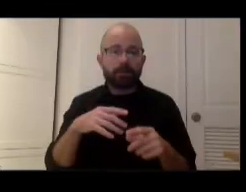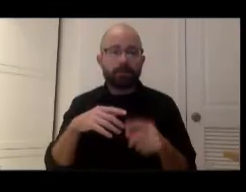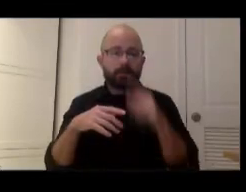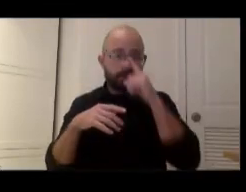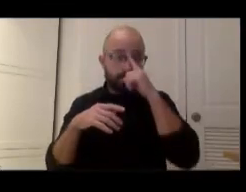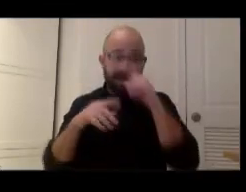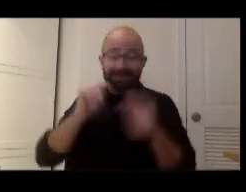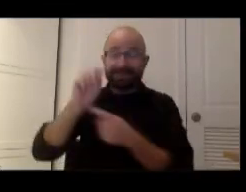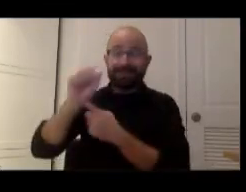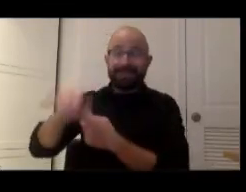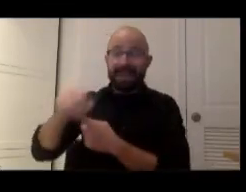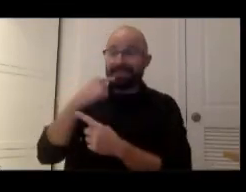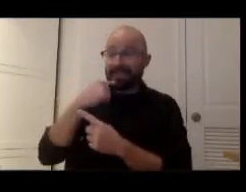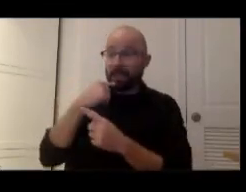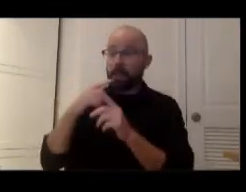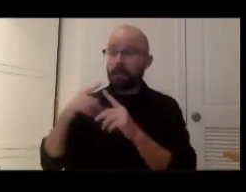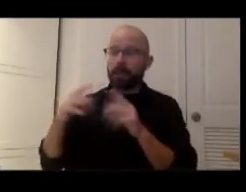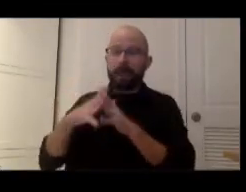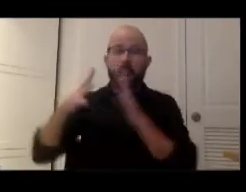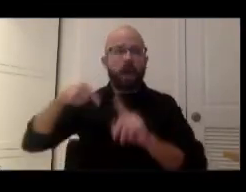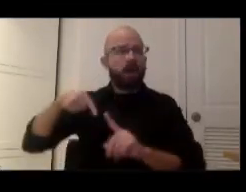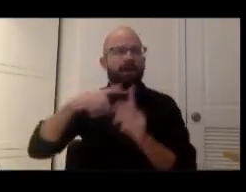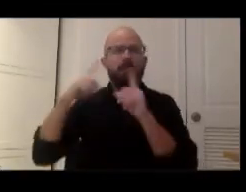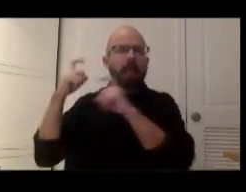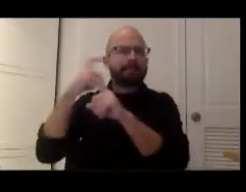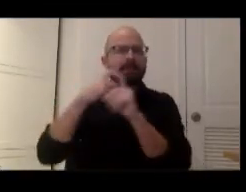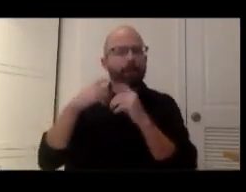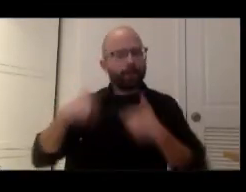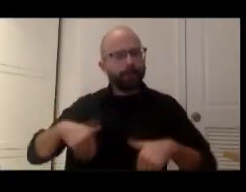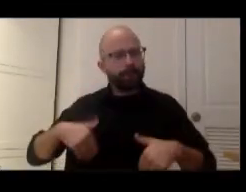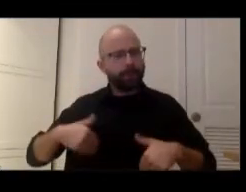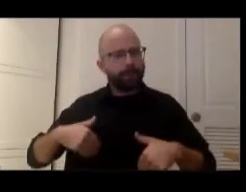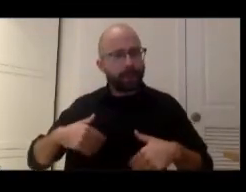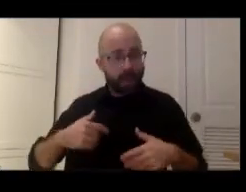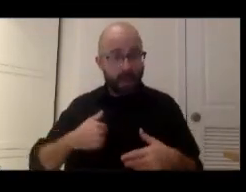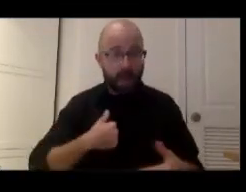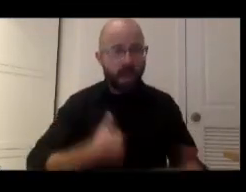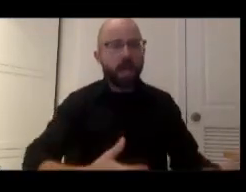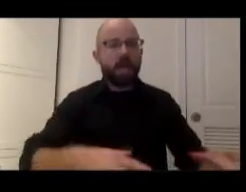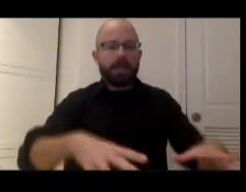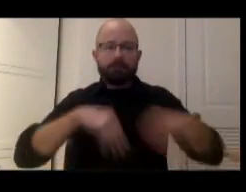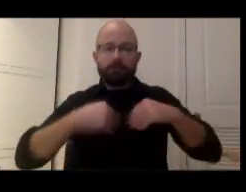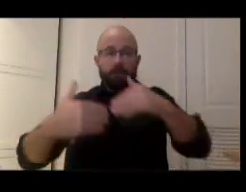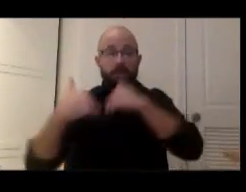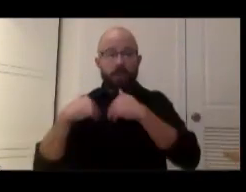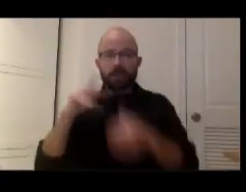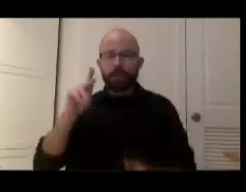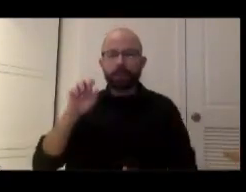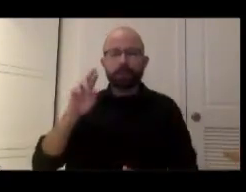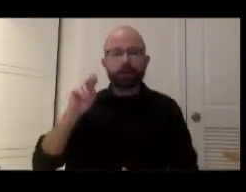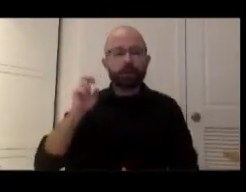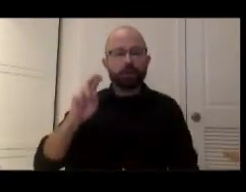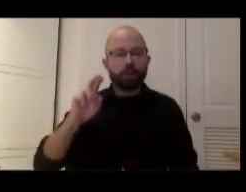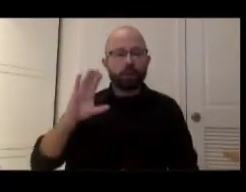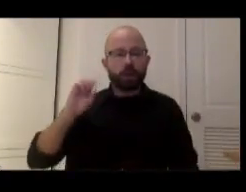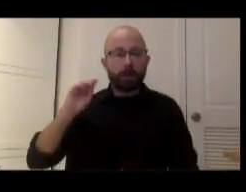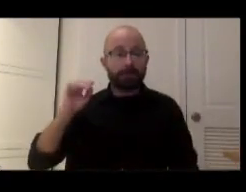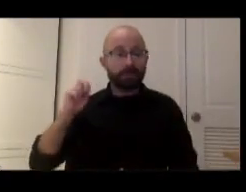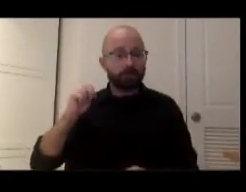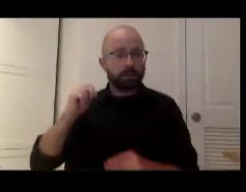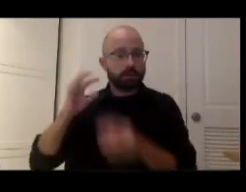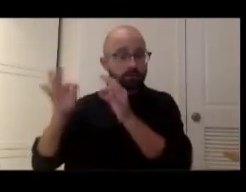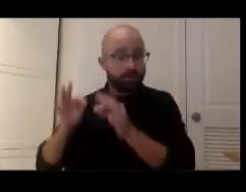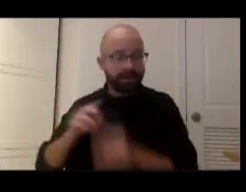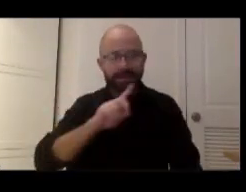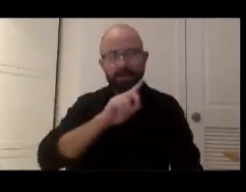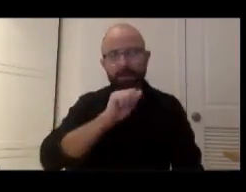said of the Americas I do take it as the charge um that the Kerner Commission laid out for us that David Walker laid out